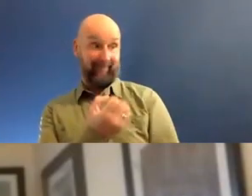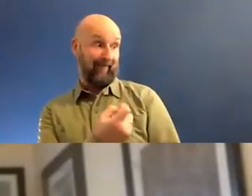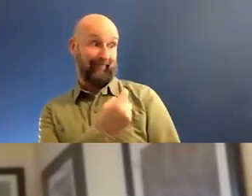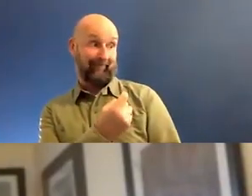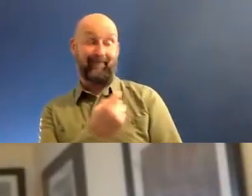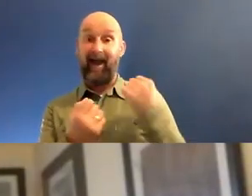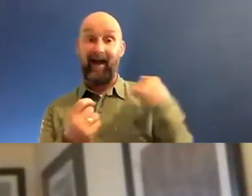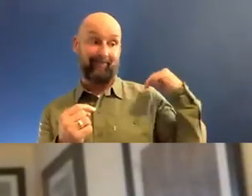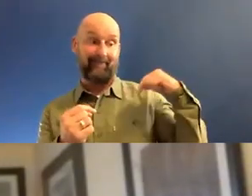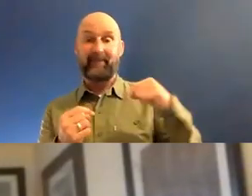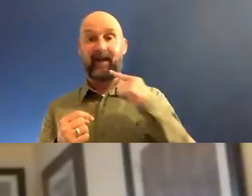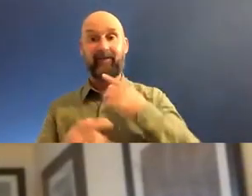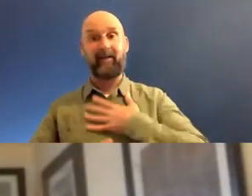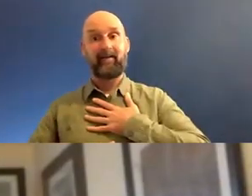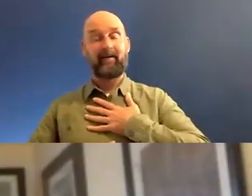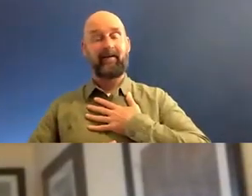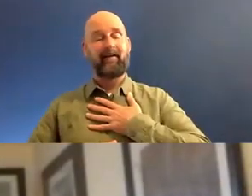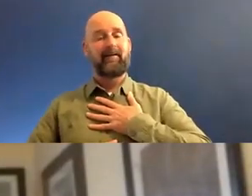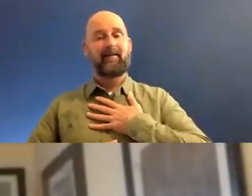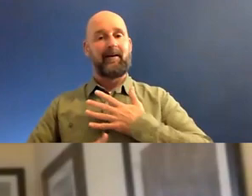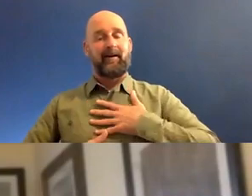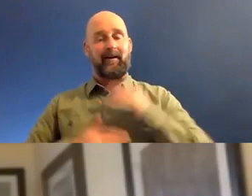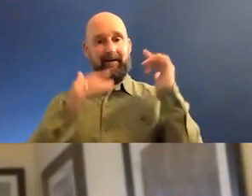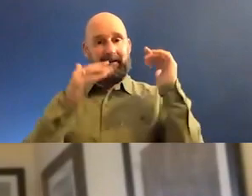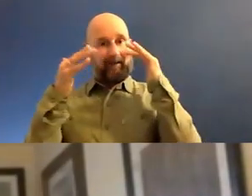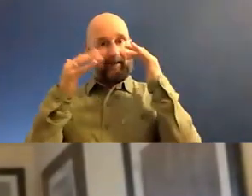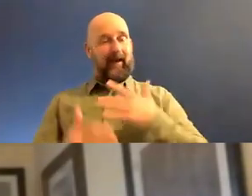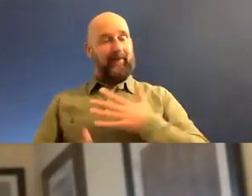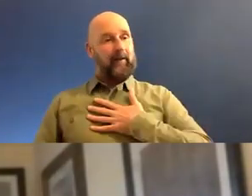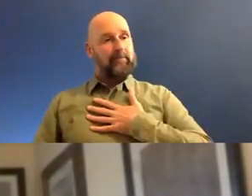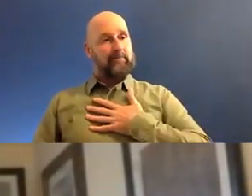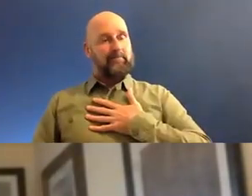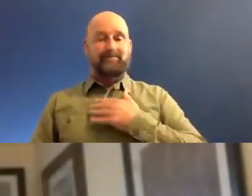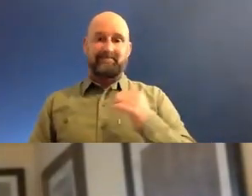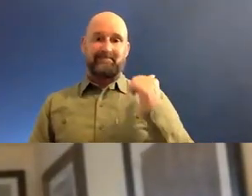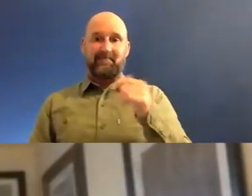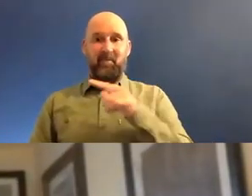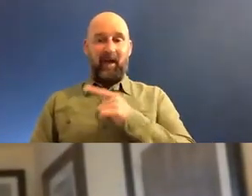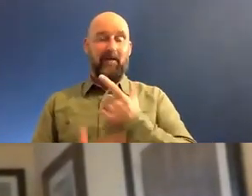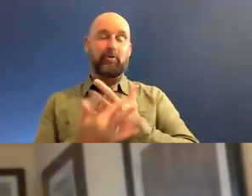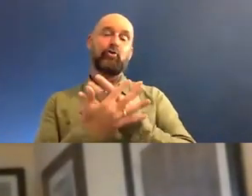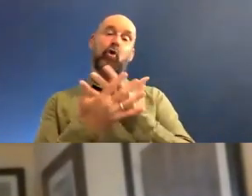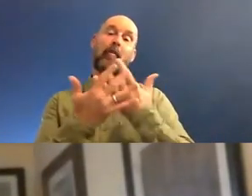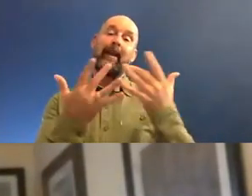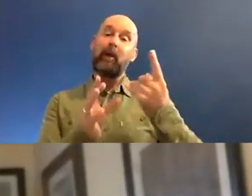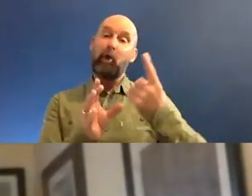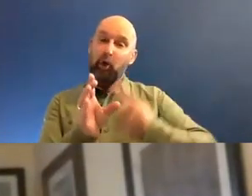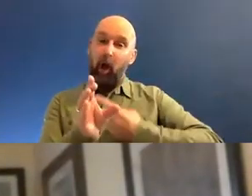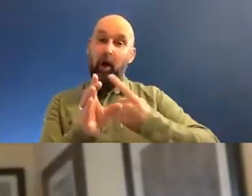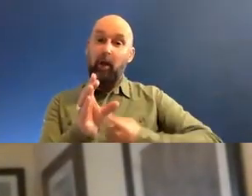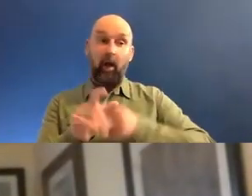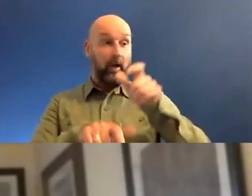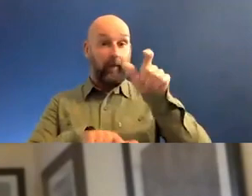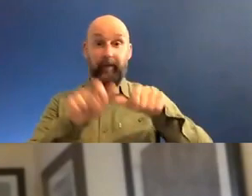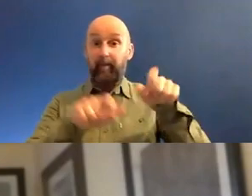makes, it moves me. It just really touches me deeply that we have so many young people